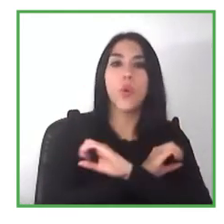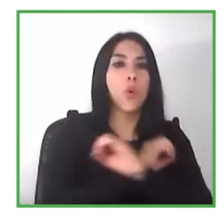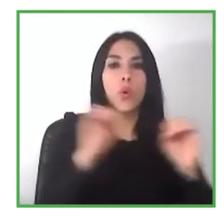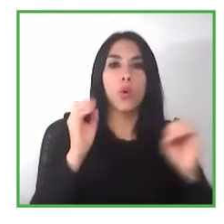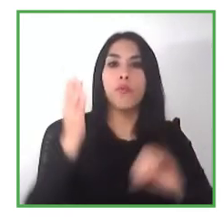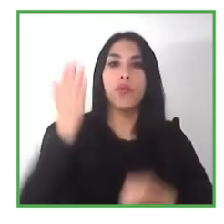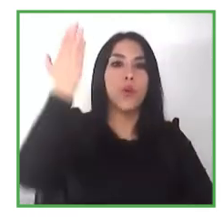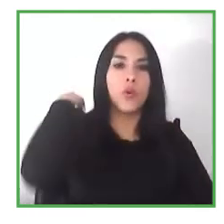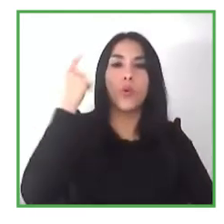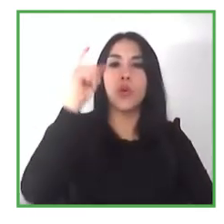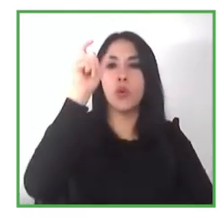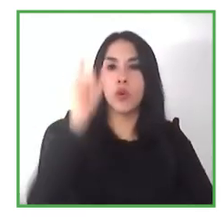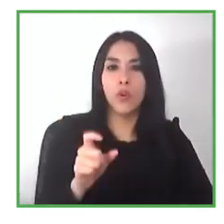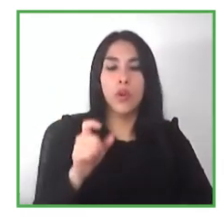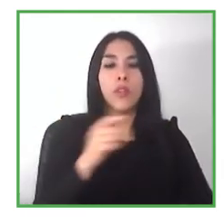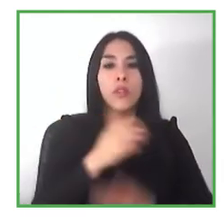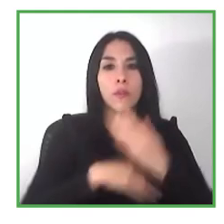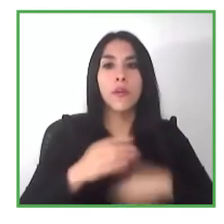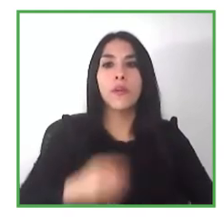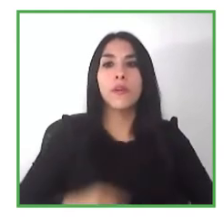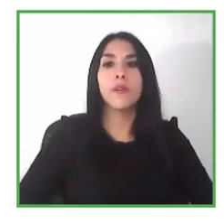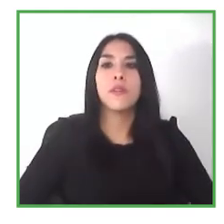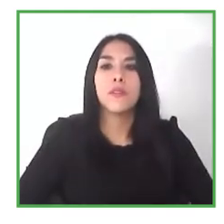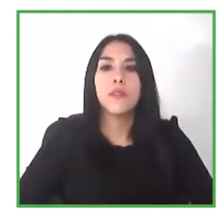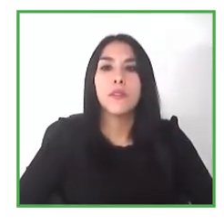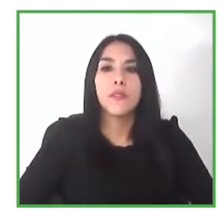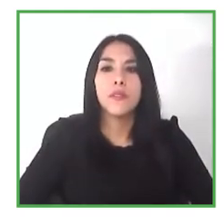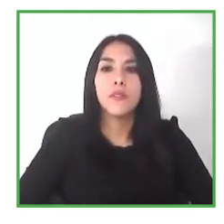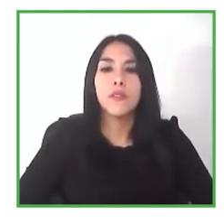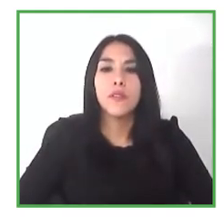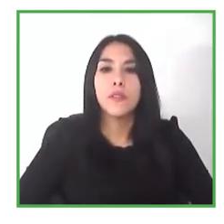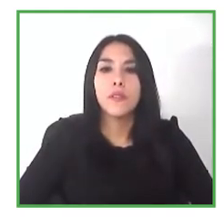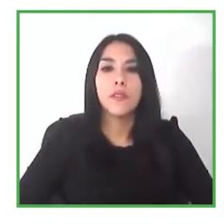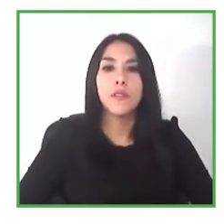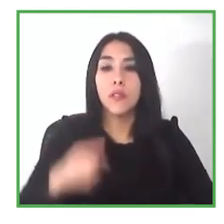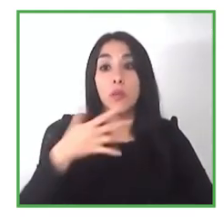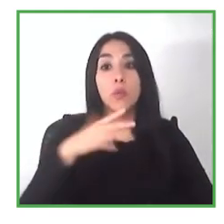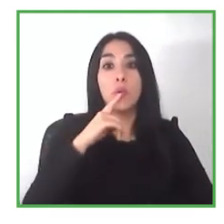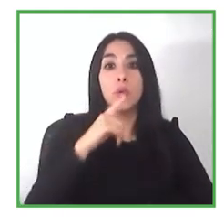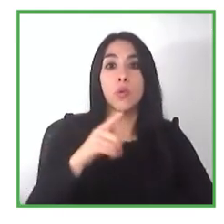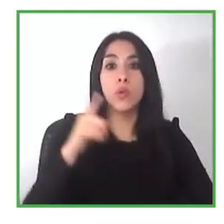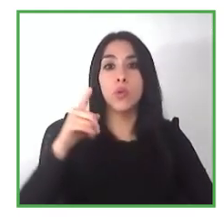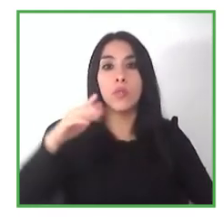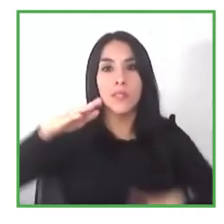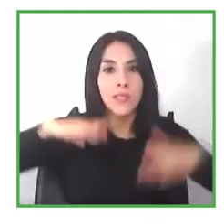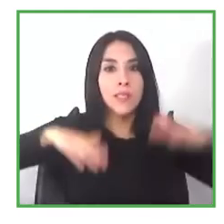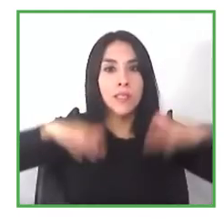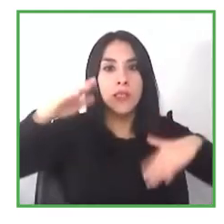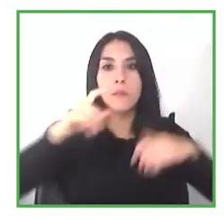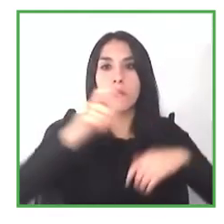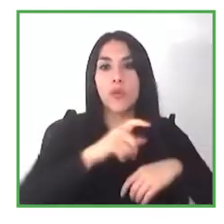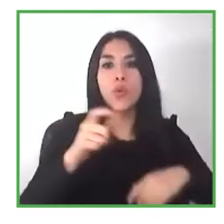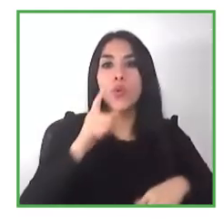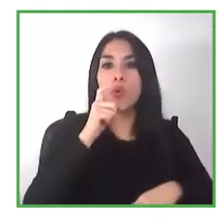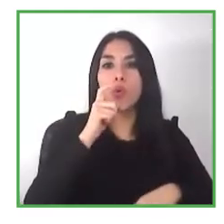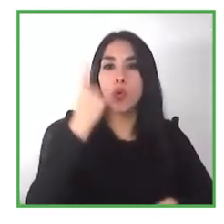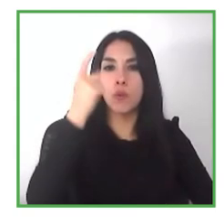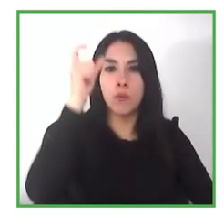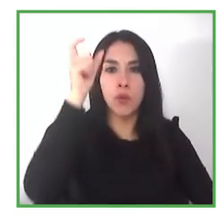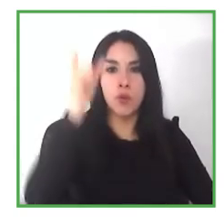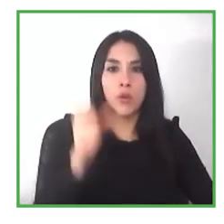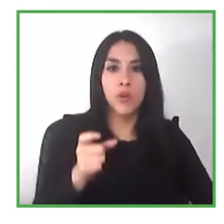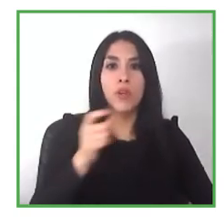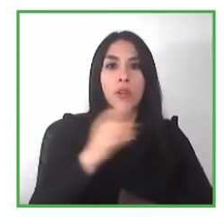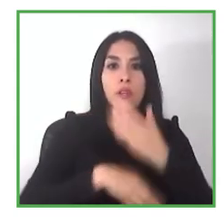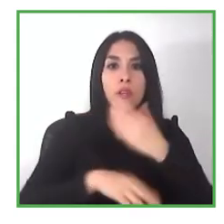yes we need that closeness many times people that have somebody with disability in our